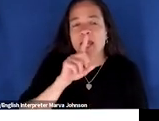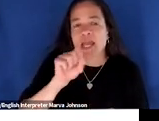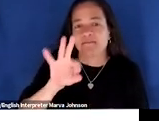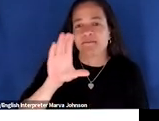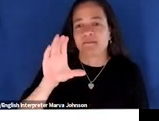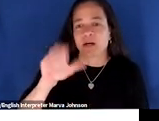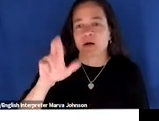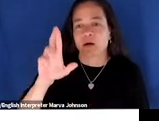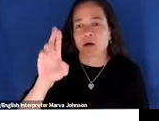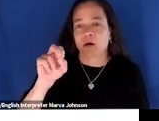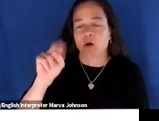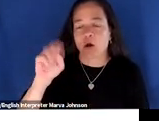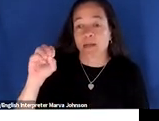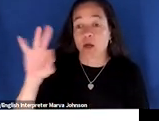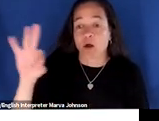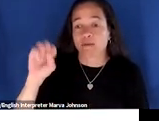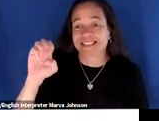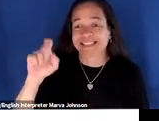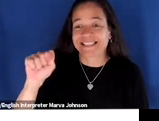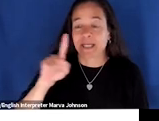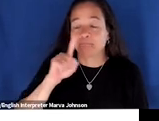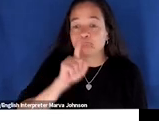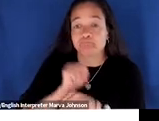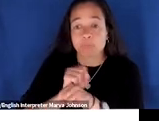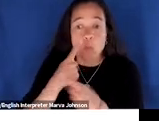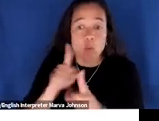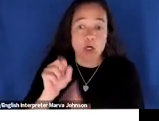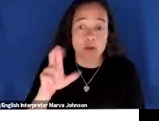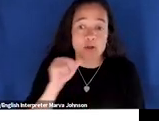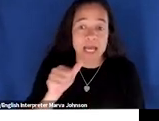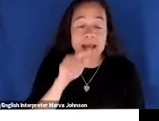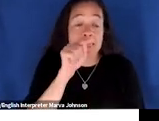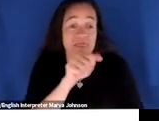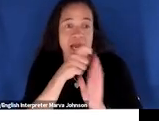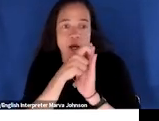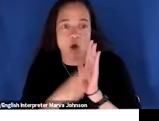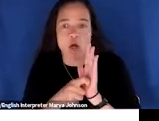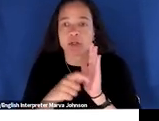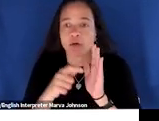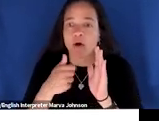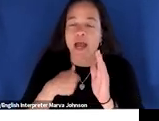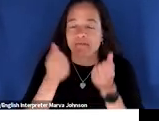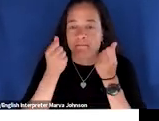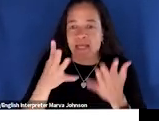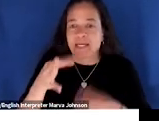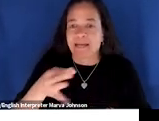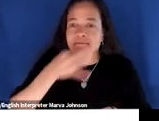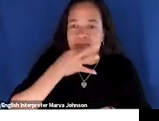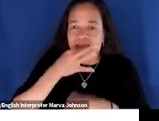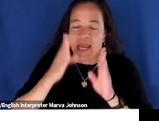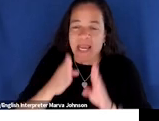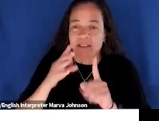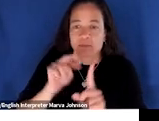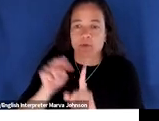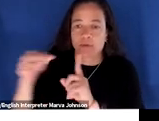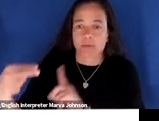this particular article you know it goes through what a number of different experts have said some say it's a necessity some say it's greenwashing